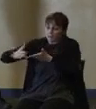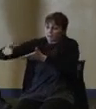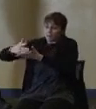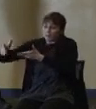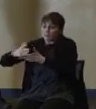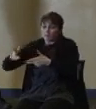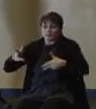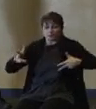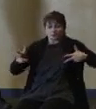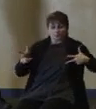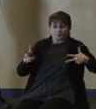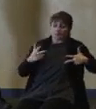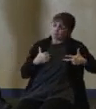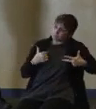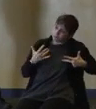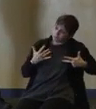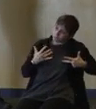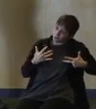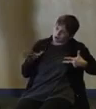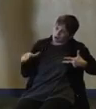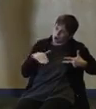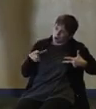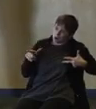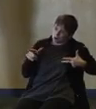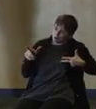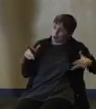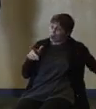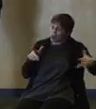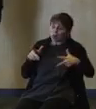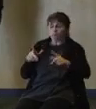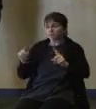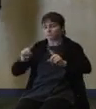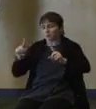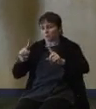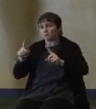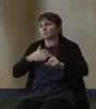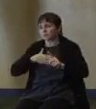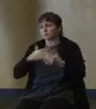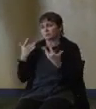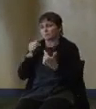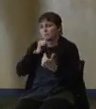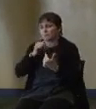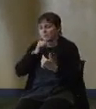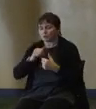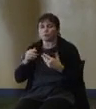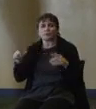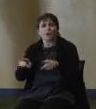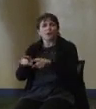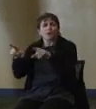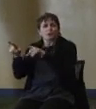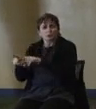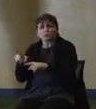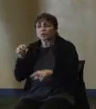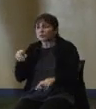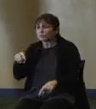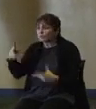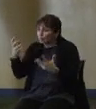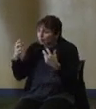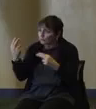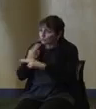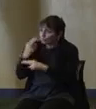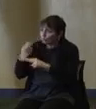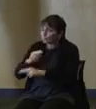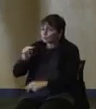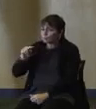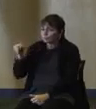New Jersey transit and the different operating schedules for them throughout the state. I think the best thing anyone who wants to use New Jersey transit